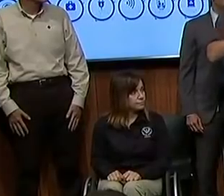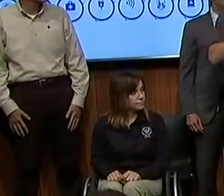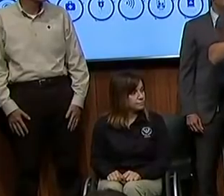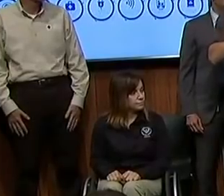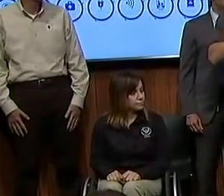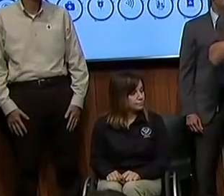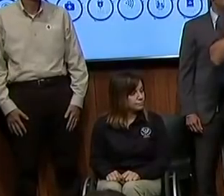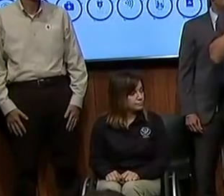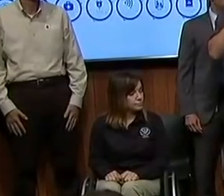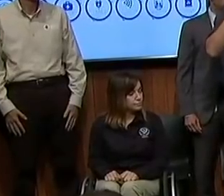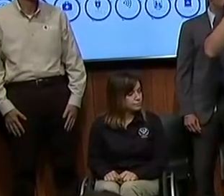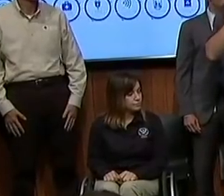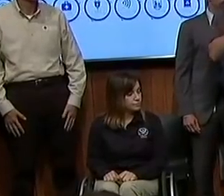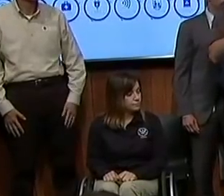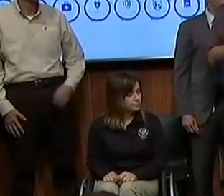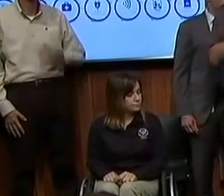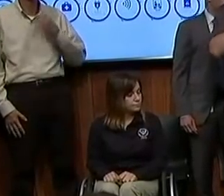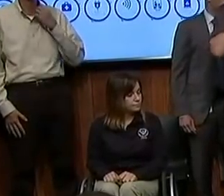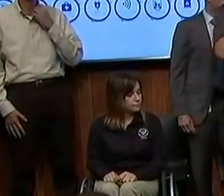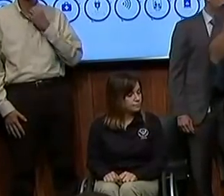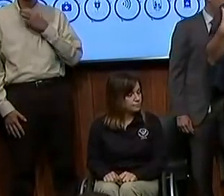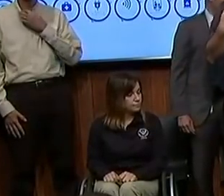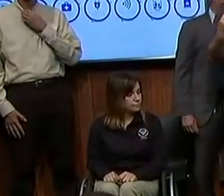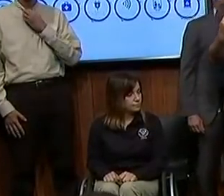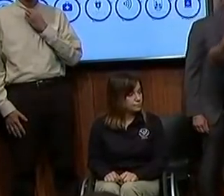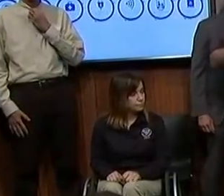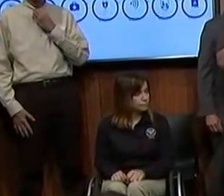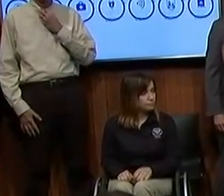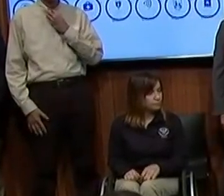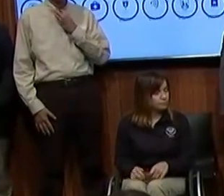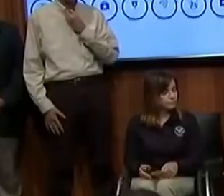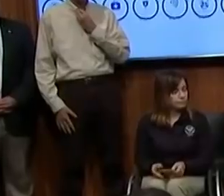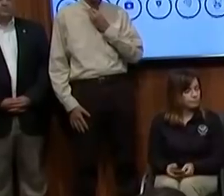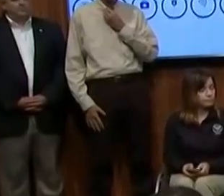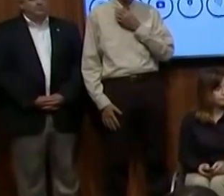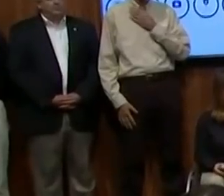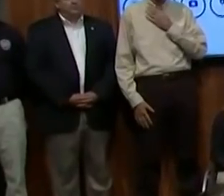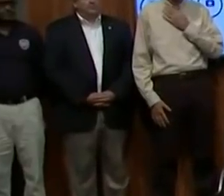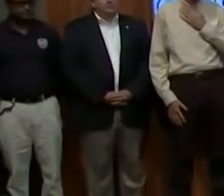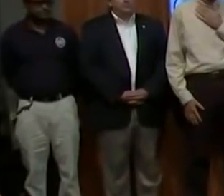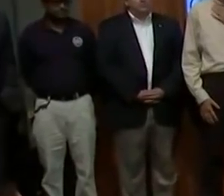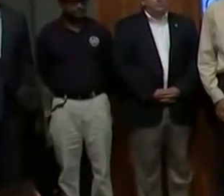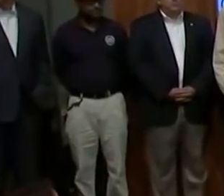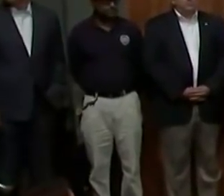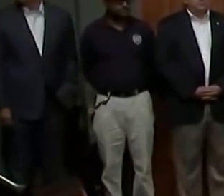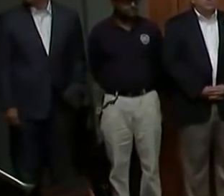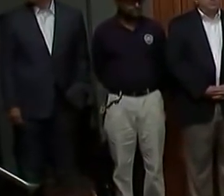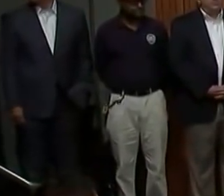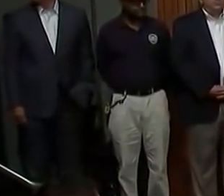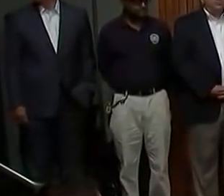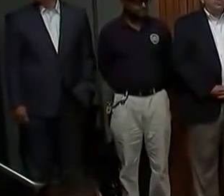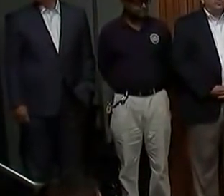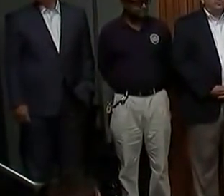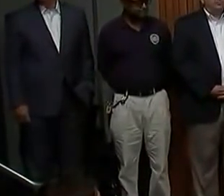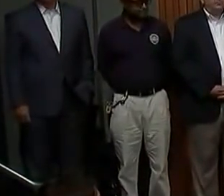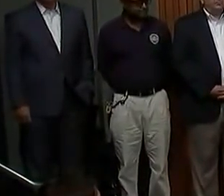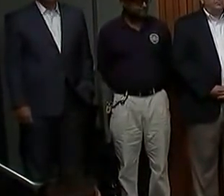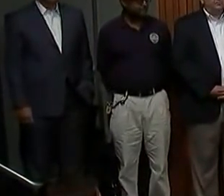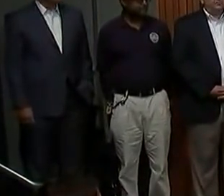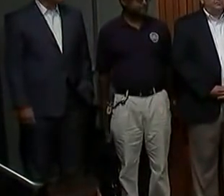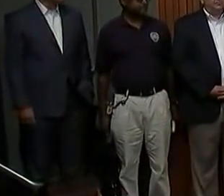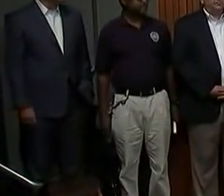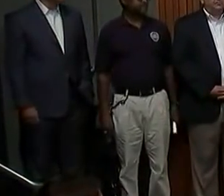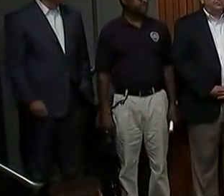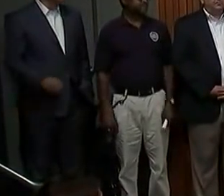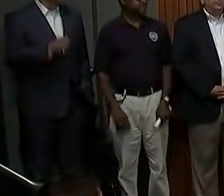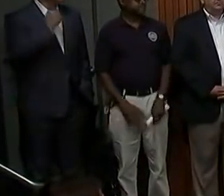FEMA's Office of Response and Recovery, Health and Human Services, U.S. Coast Guard, the U.S.